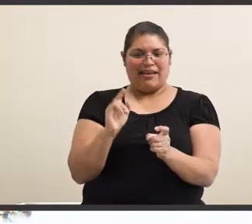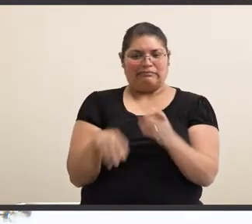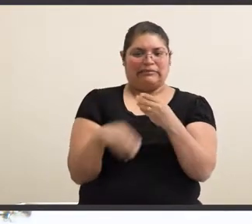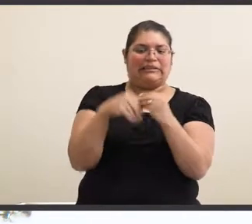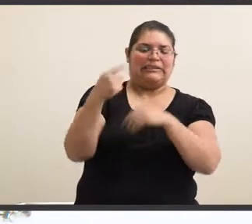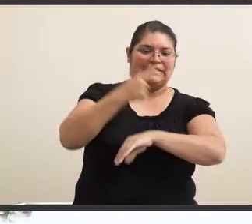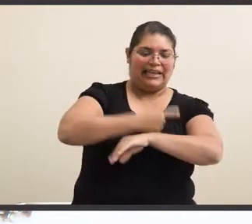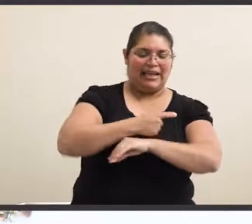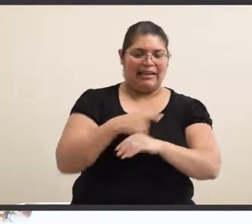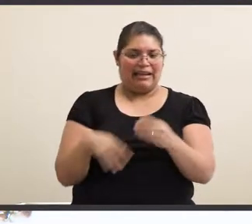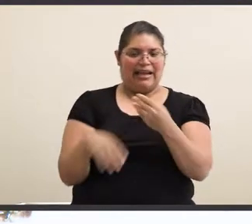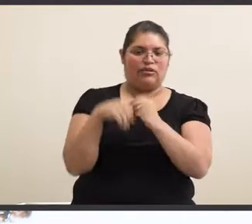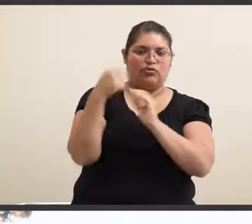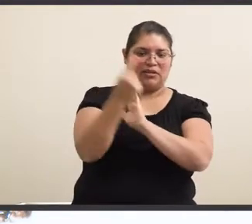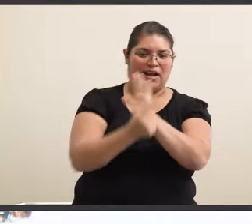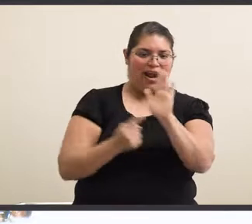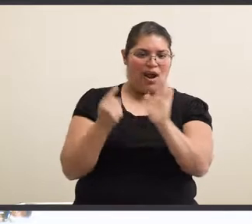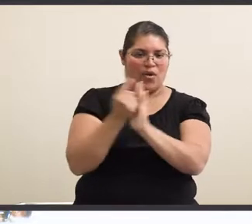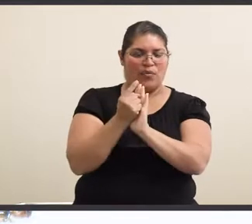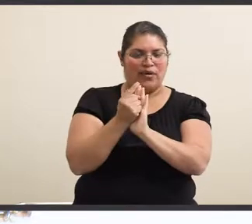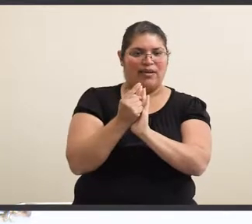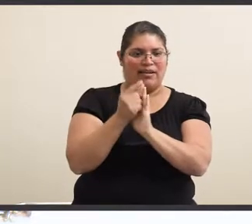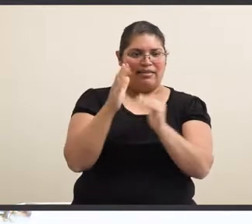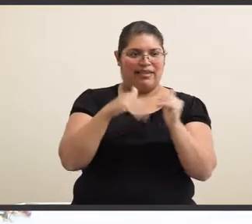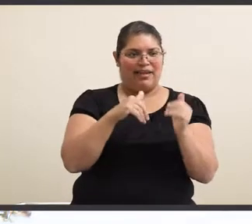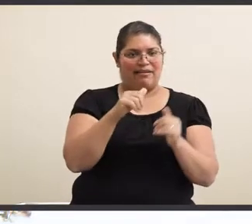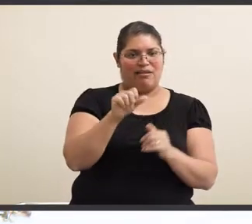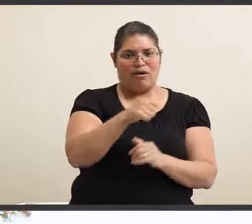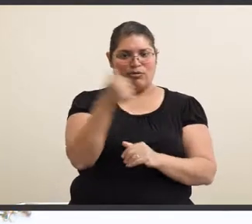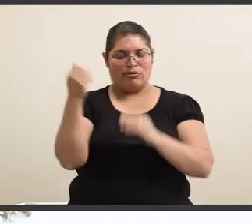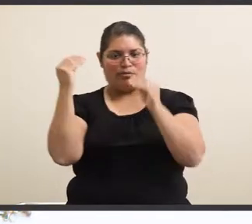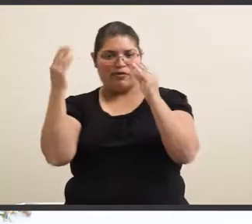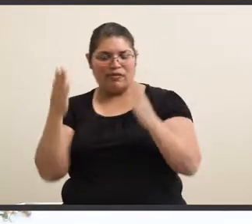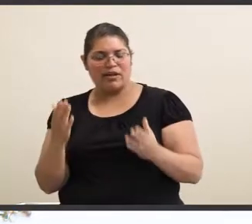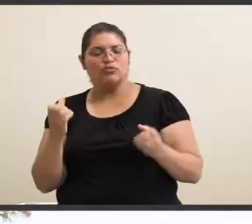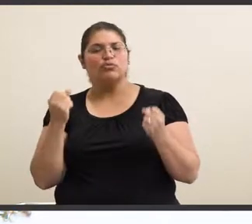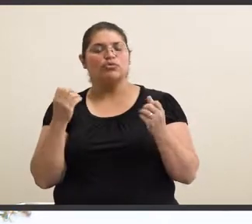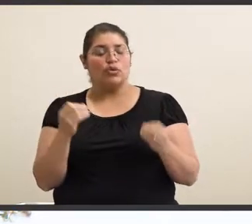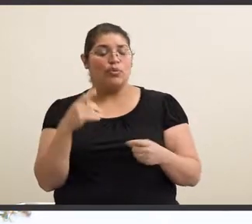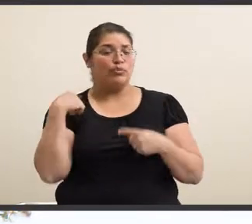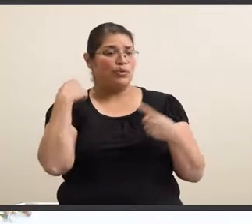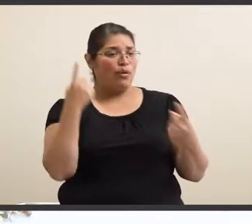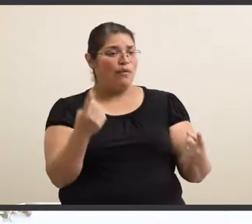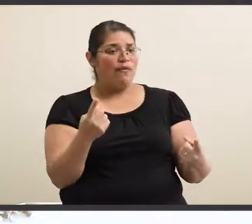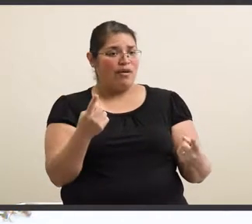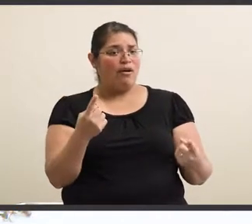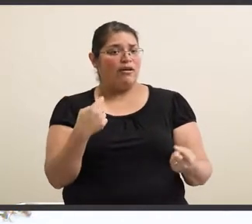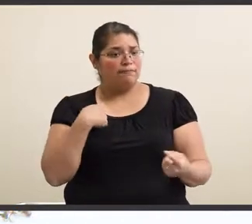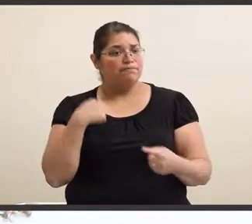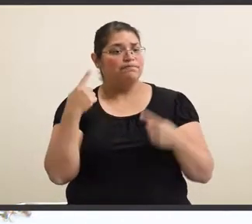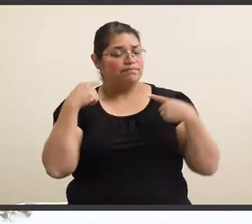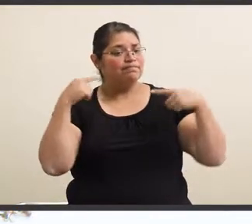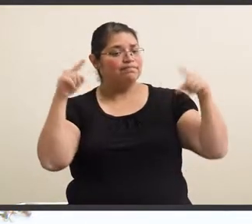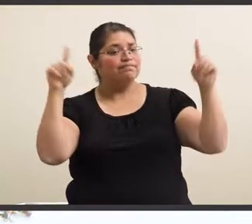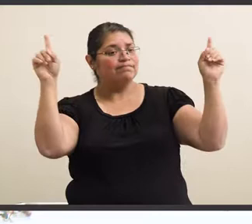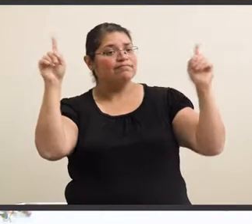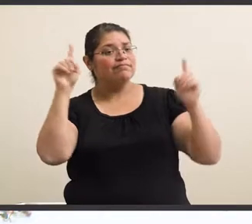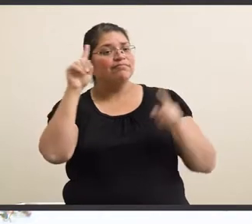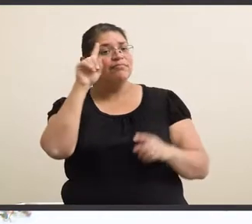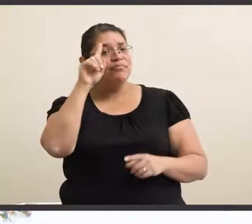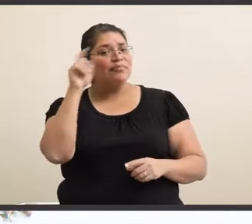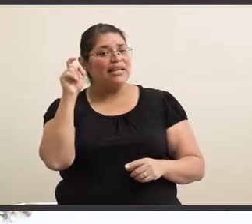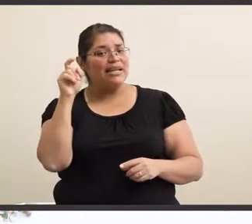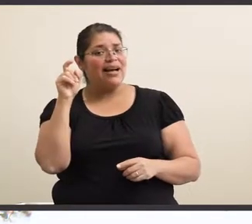day or that extra hour than everybody else. So, so far I've been successful because of